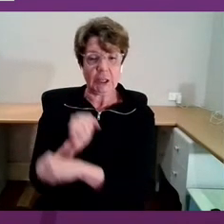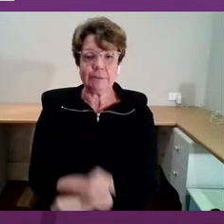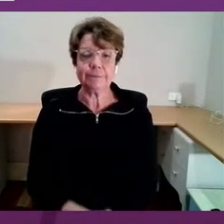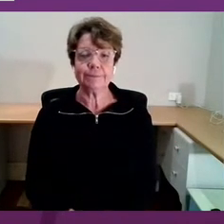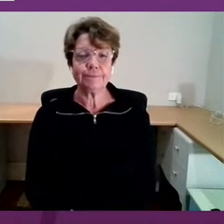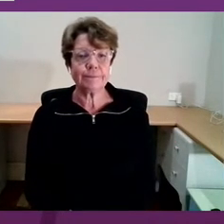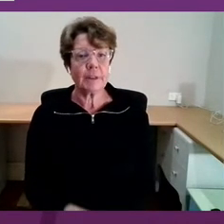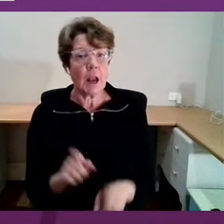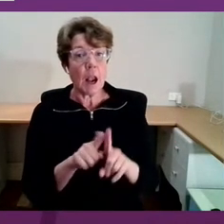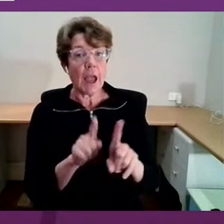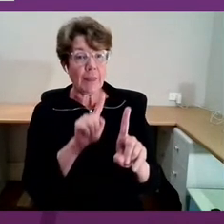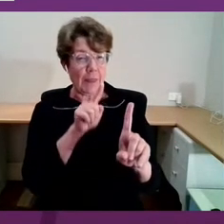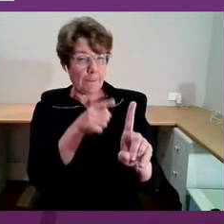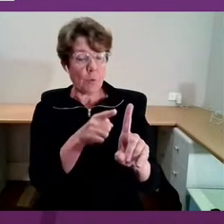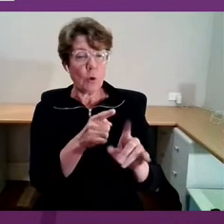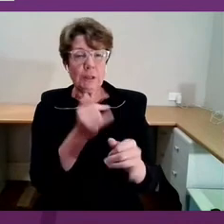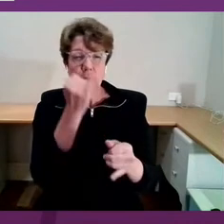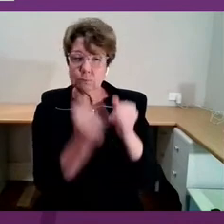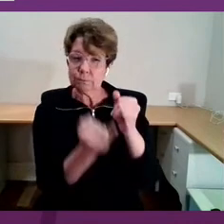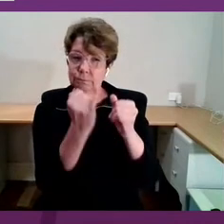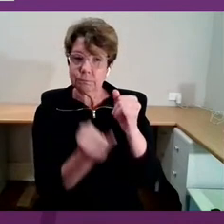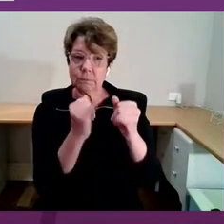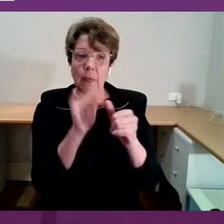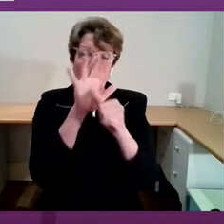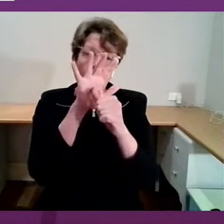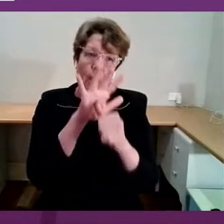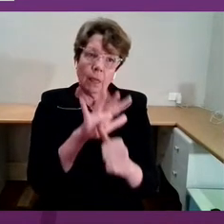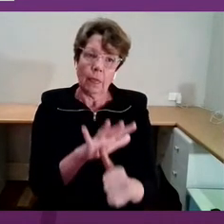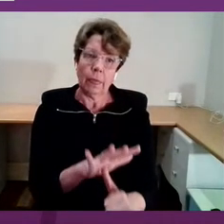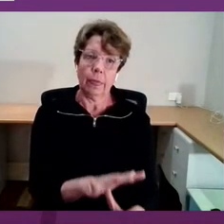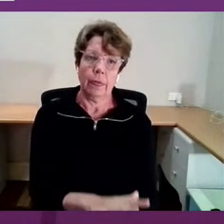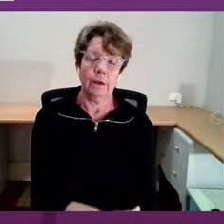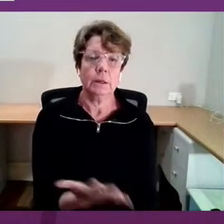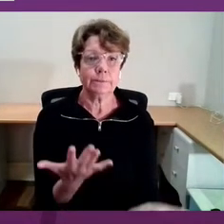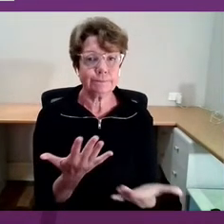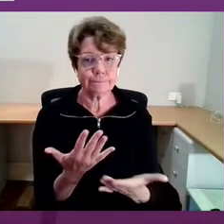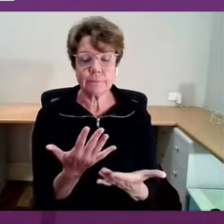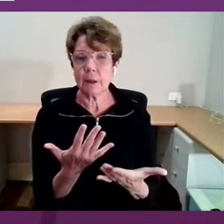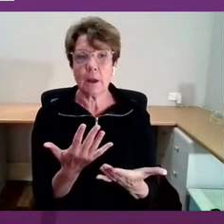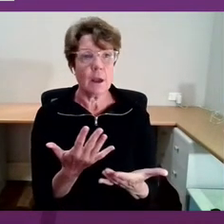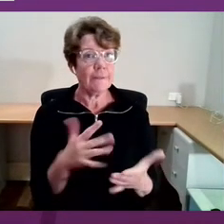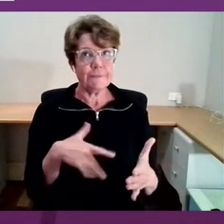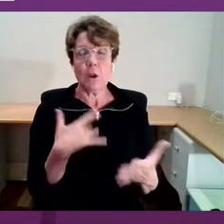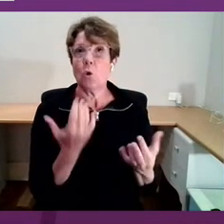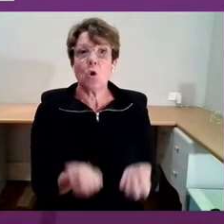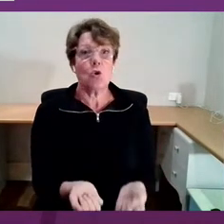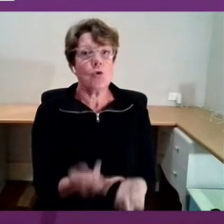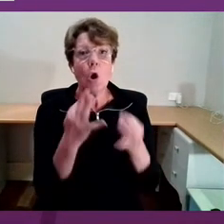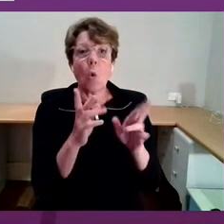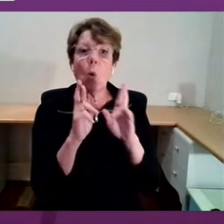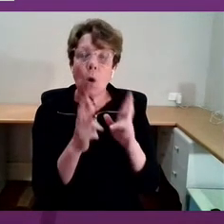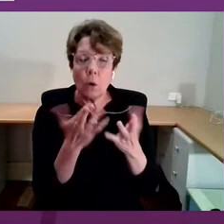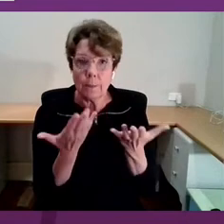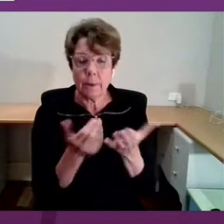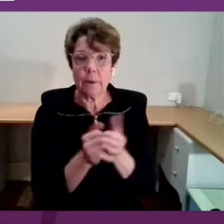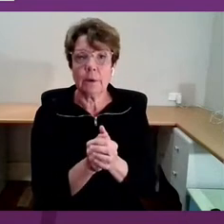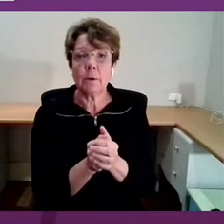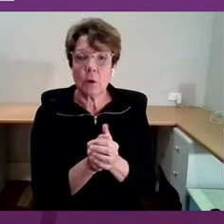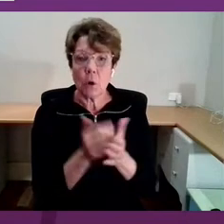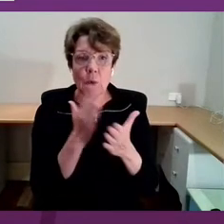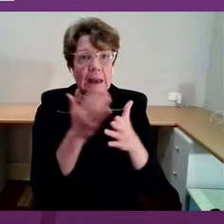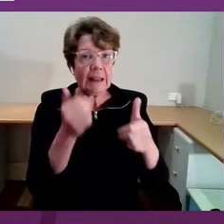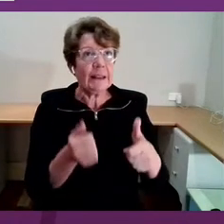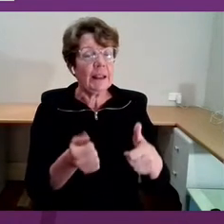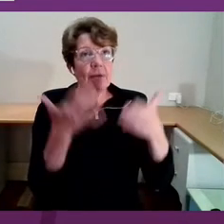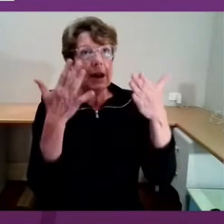of deepest, darkest despair, where all hope is lost, we truly have given up on thinking